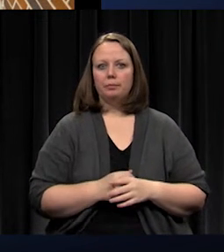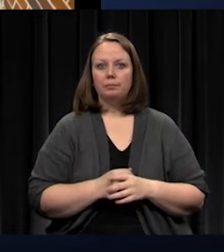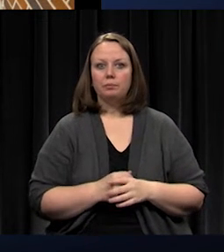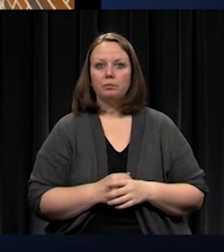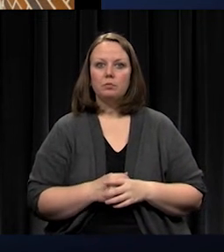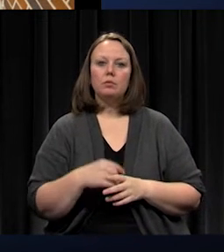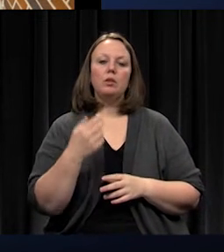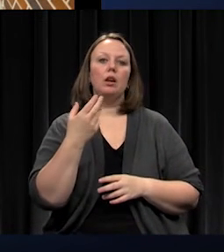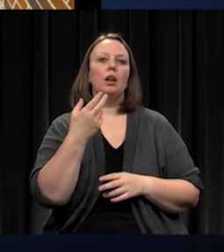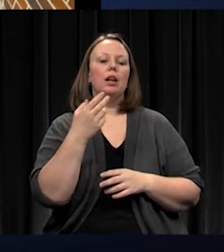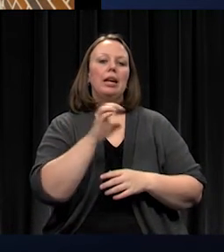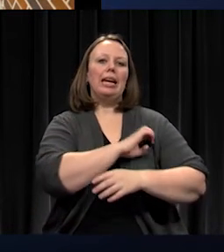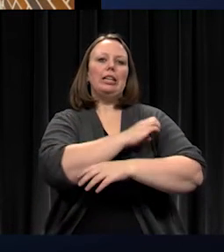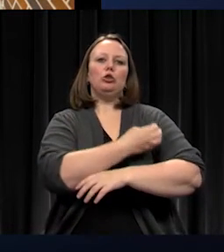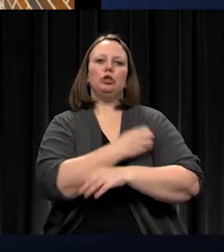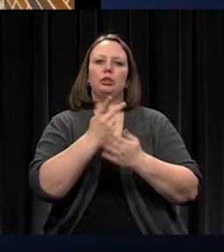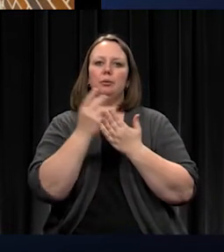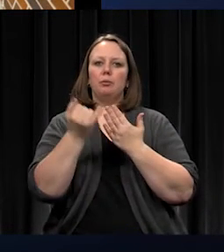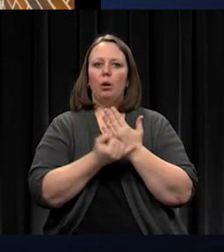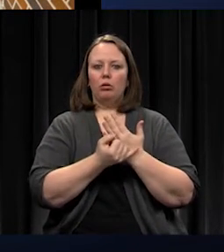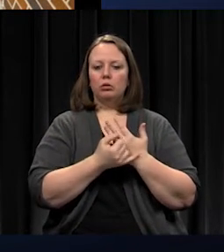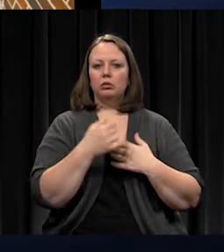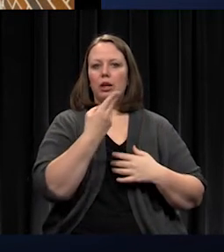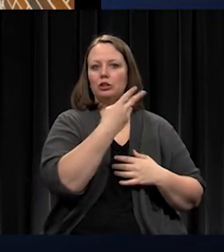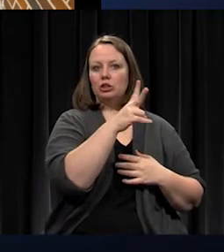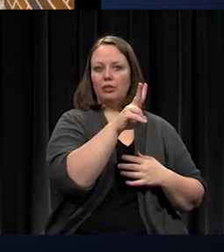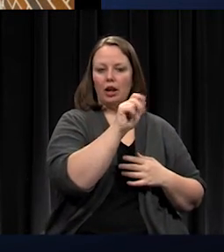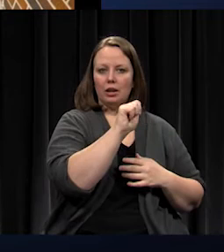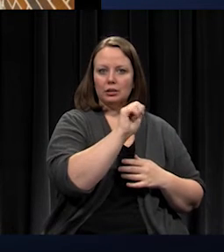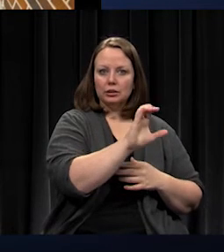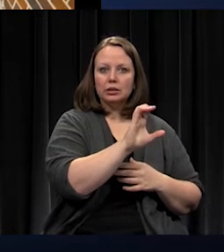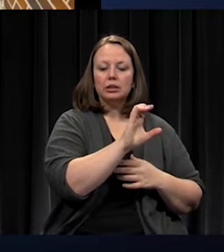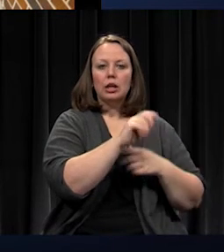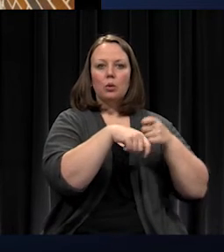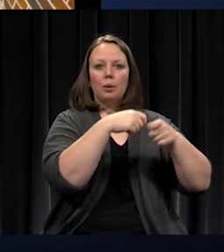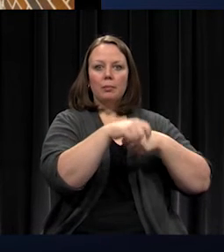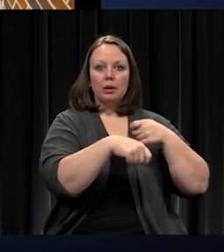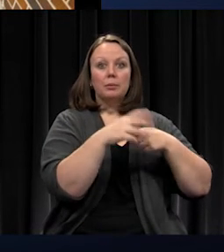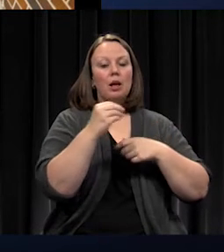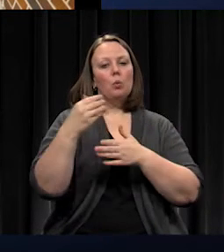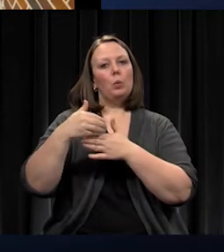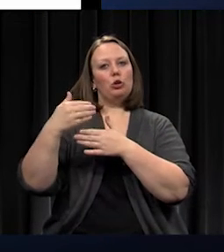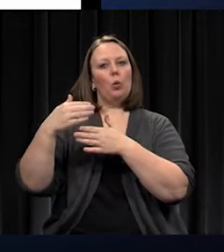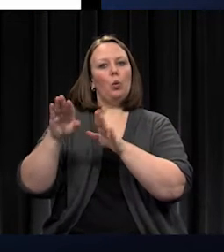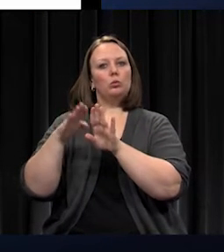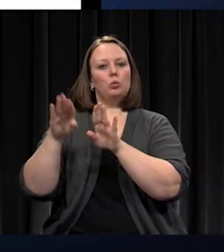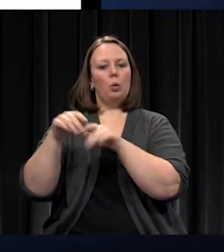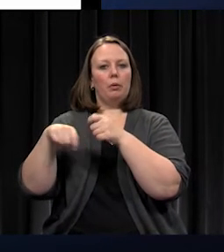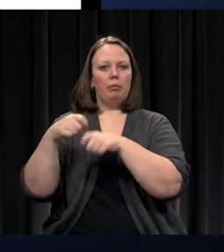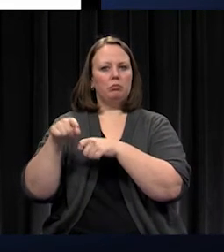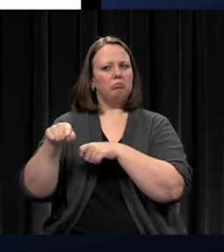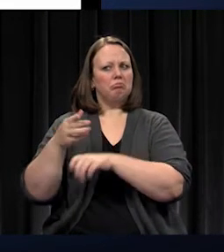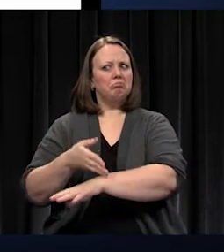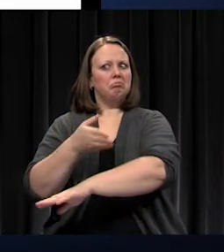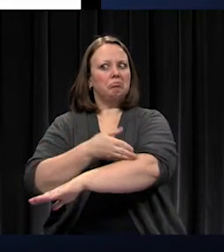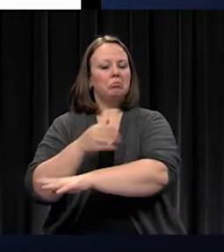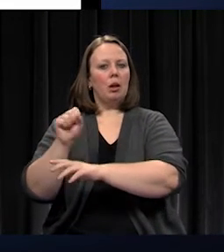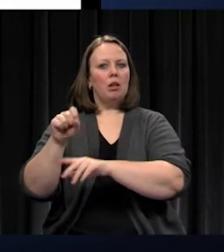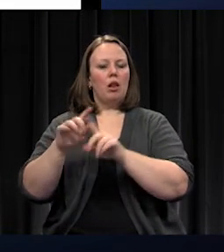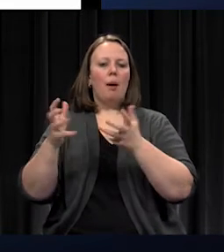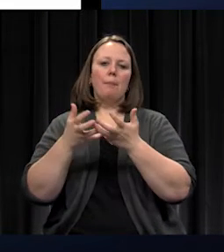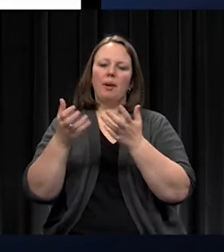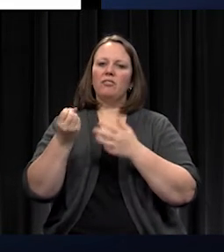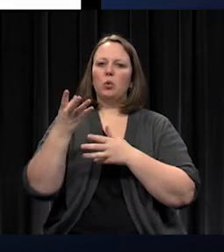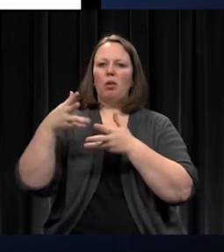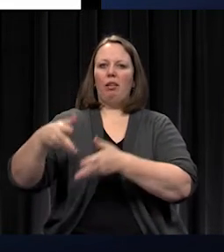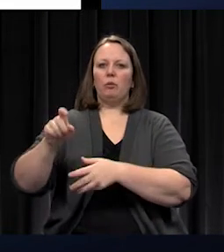across our district and window and door replacements. We make great strides in the window and door replacement, but there's still a few that we've identified. At